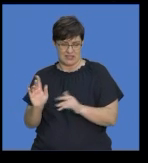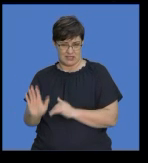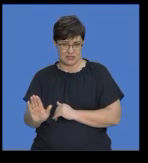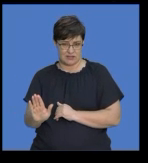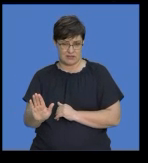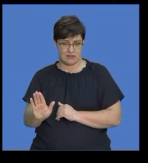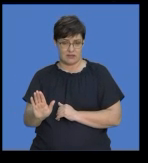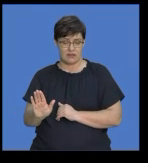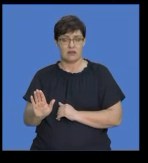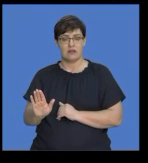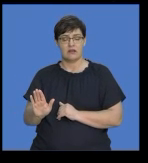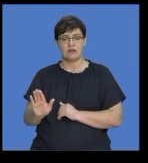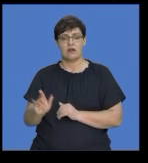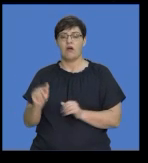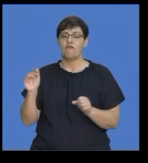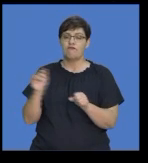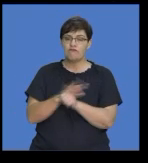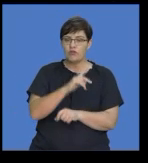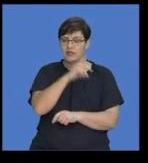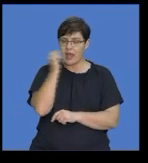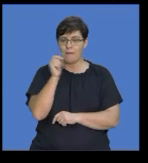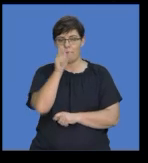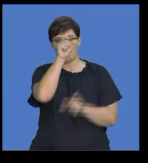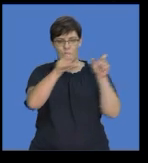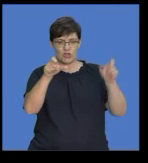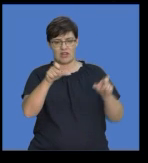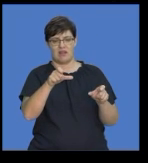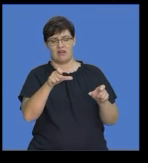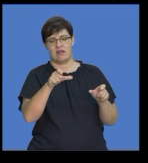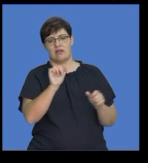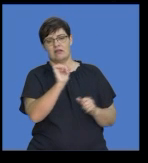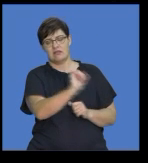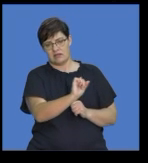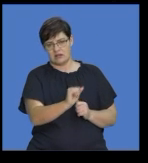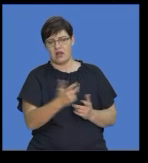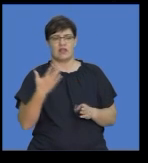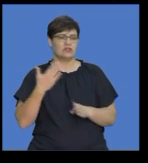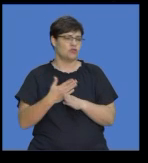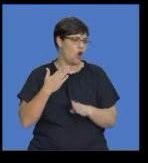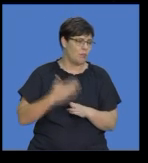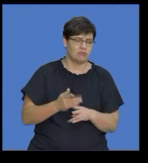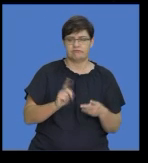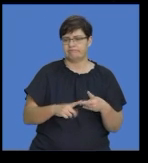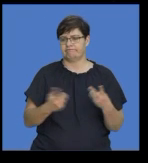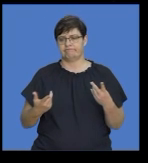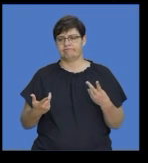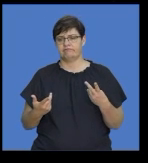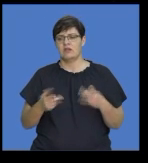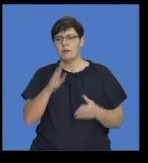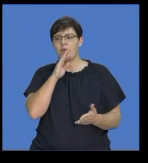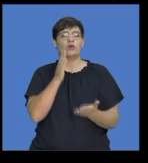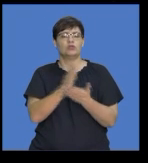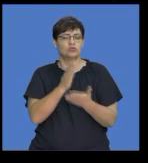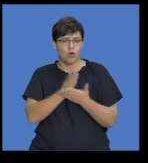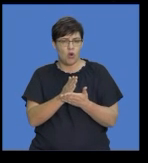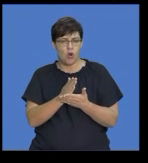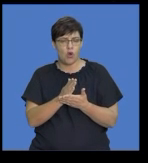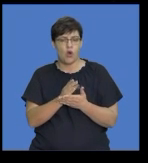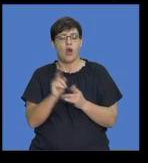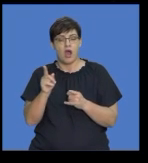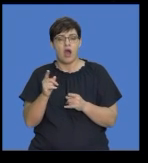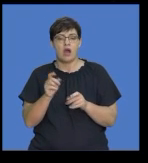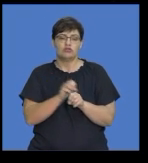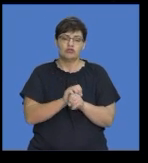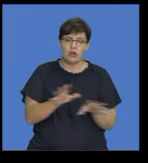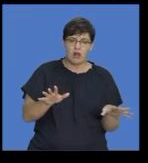So, you need to write the full names of your loved ones. Obviously, the careers. And you also need to make the general outlines of where he